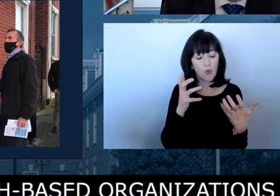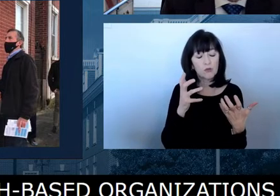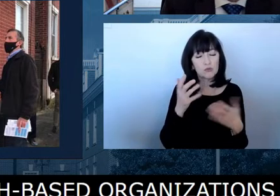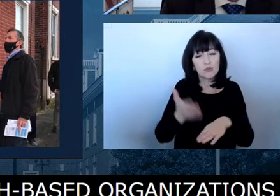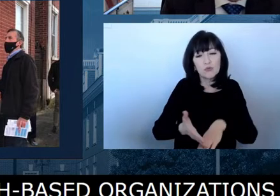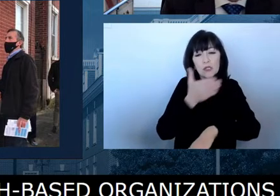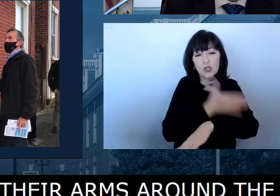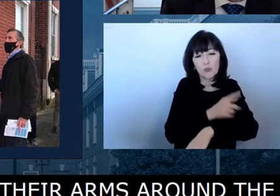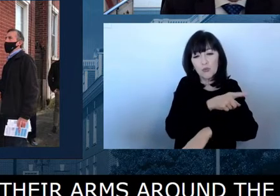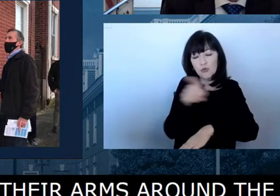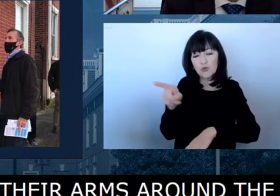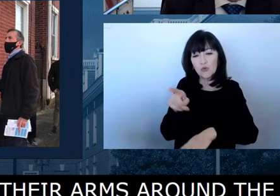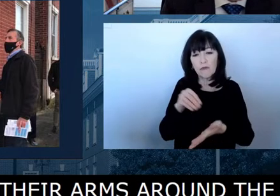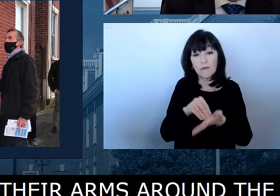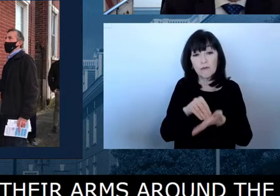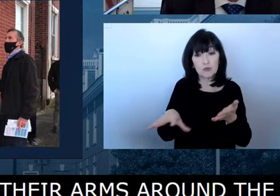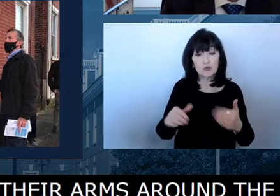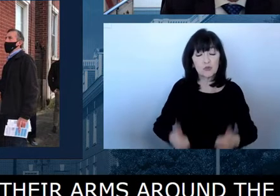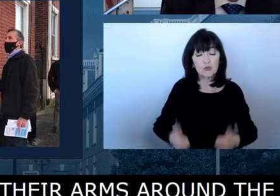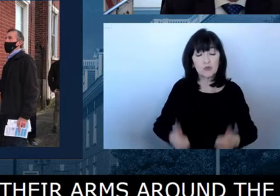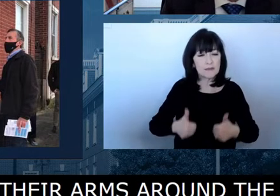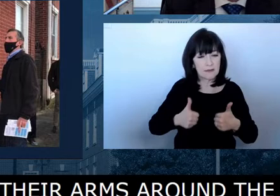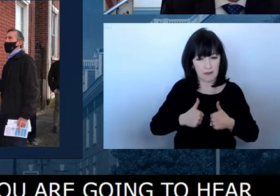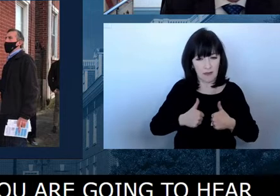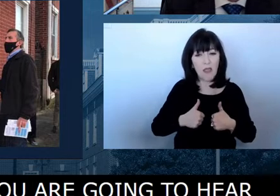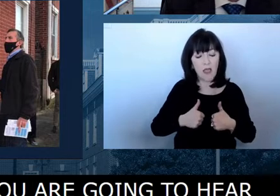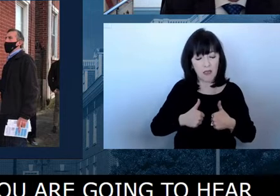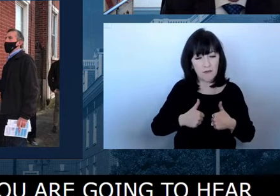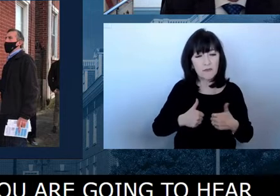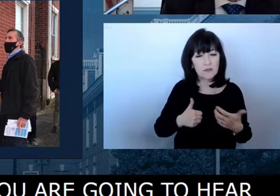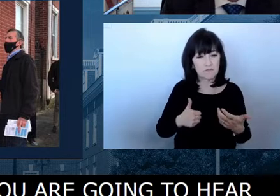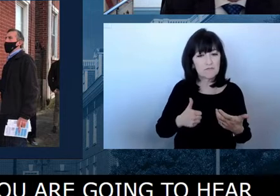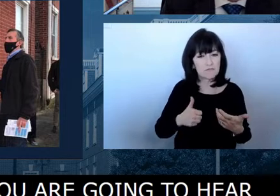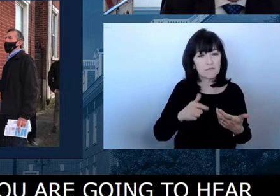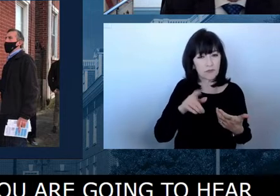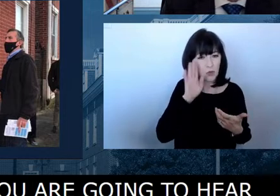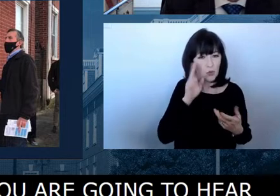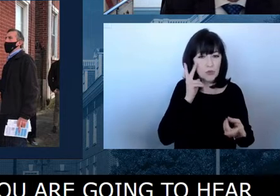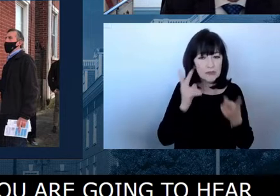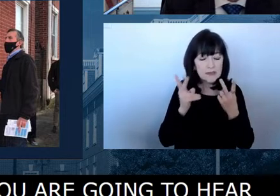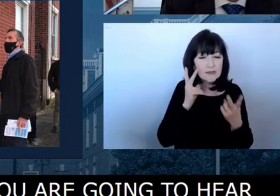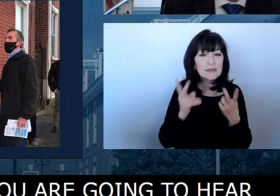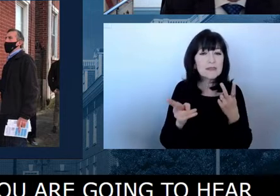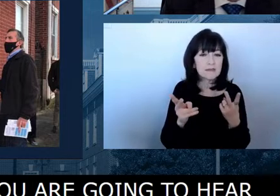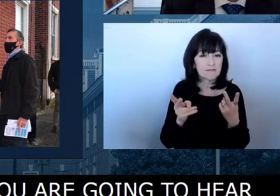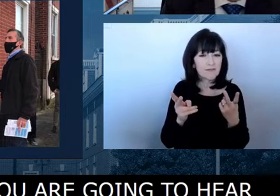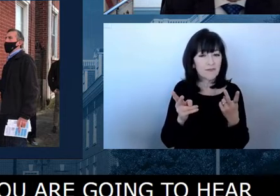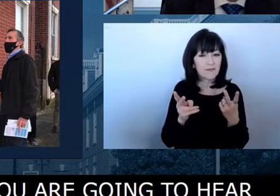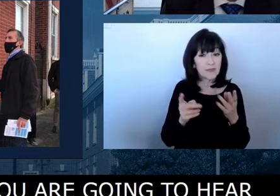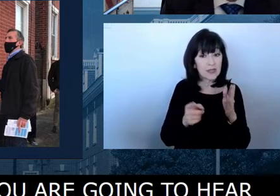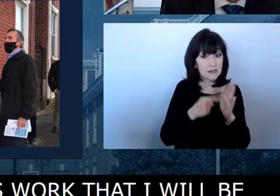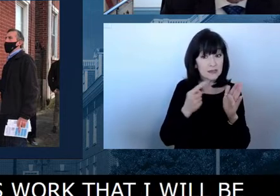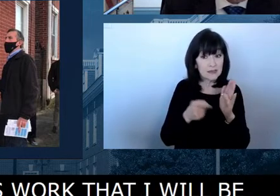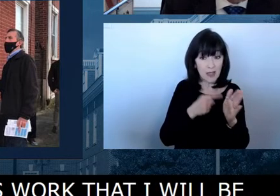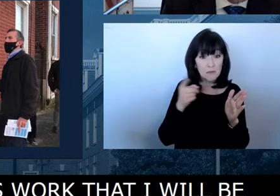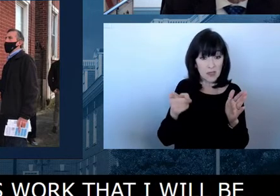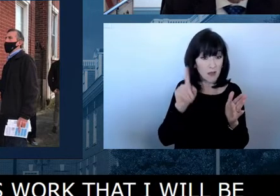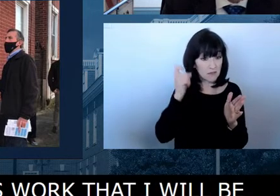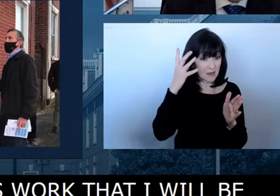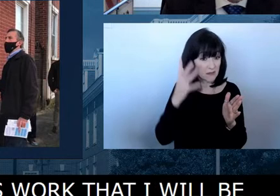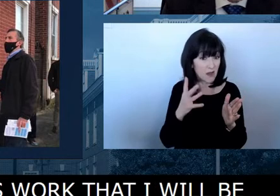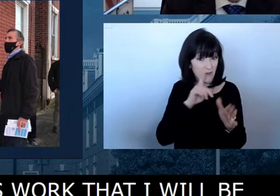involved in on the slide that you're looking at. It includes, uh, times when the governor himself canvassed